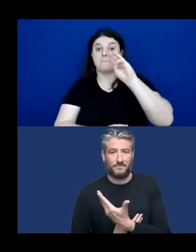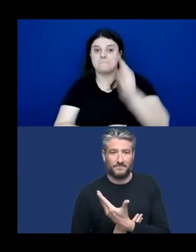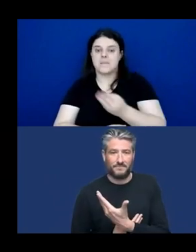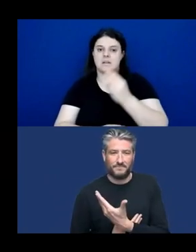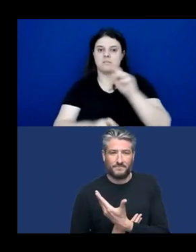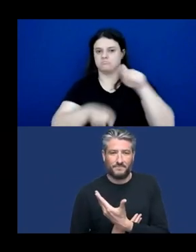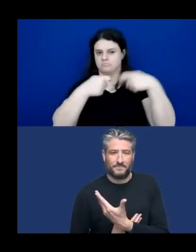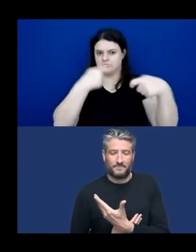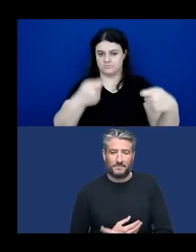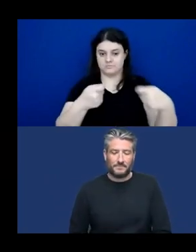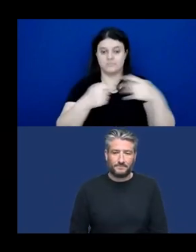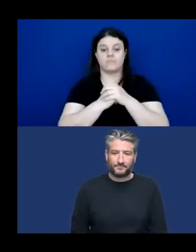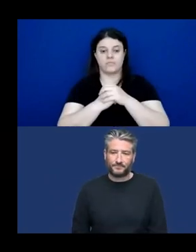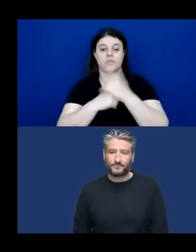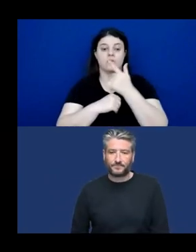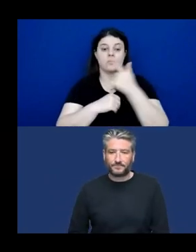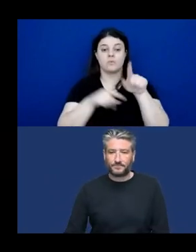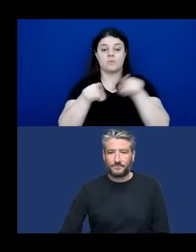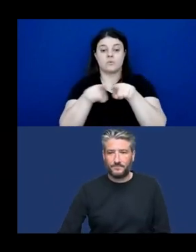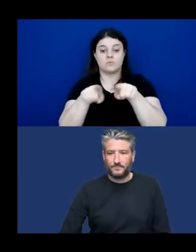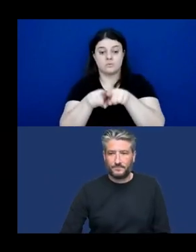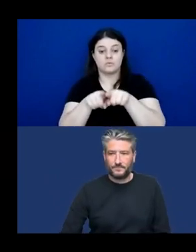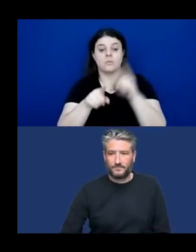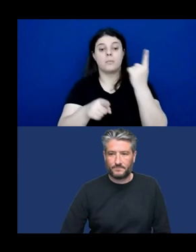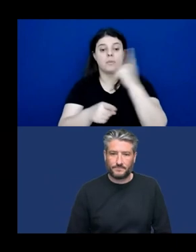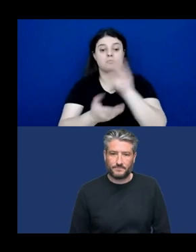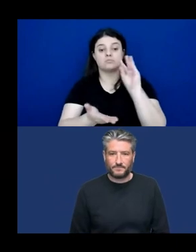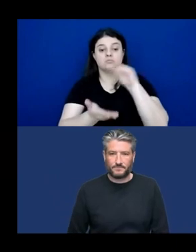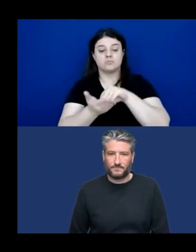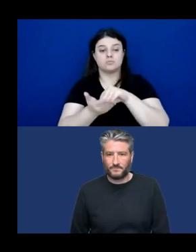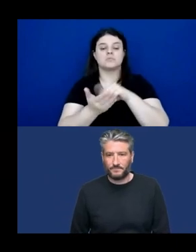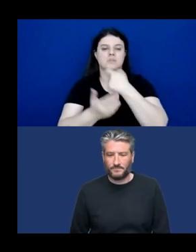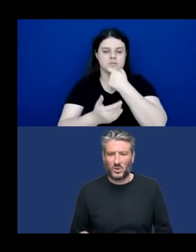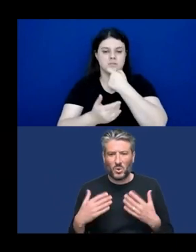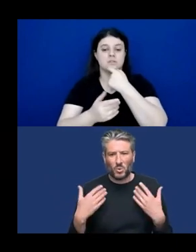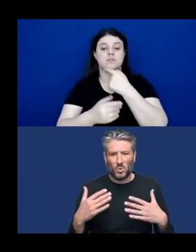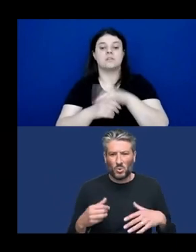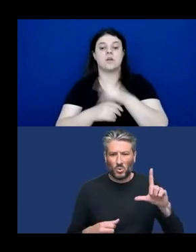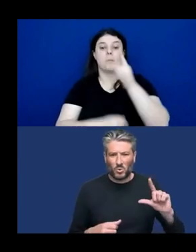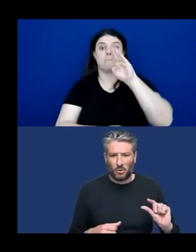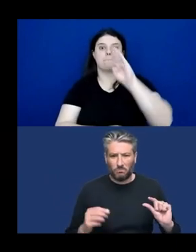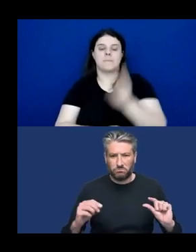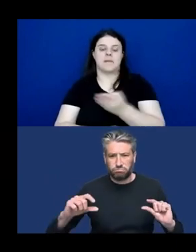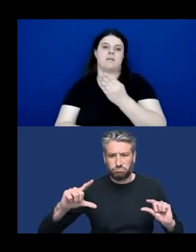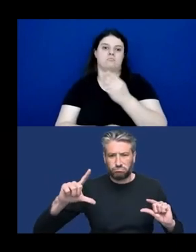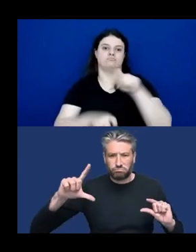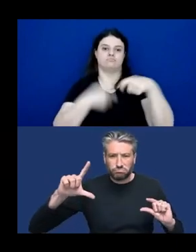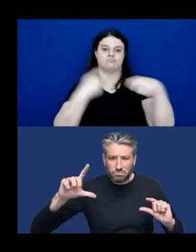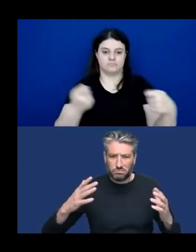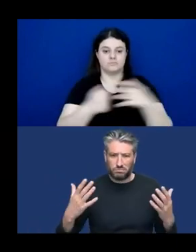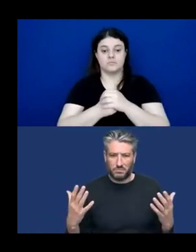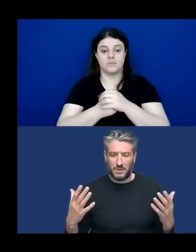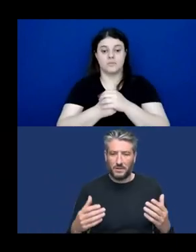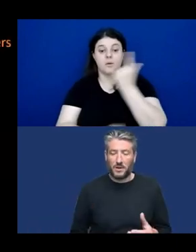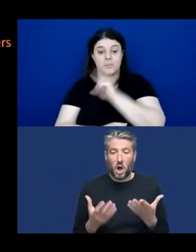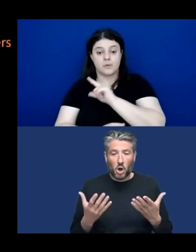annotated speech corpuses, written text, contain upwards of one billion words. Existing data sets suffer from a number